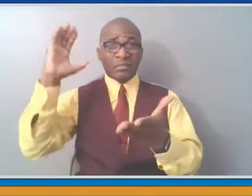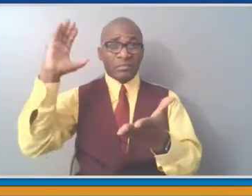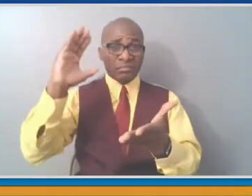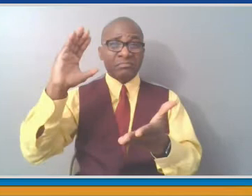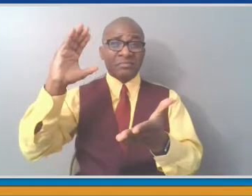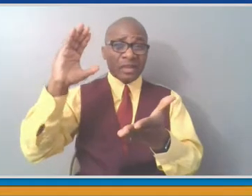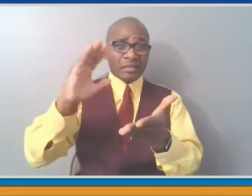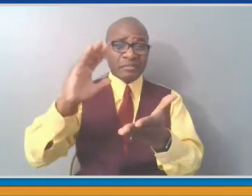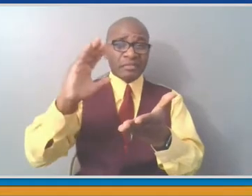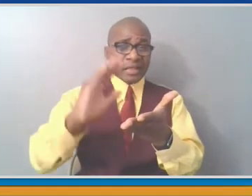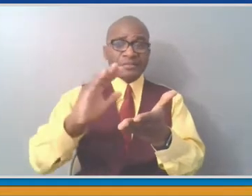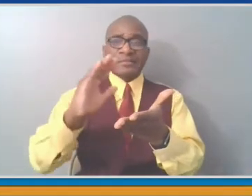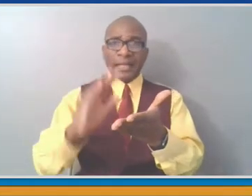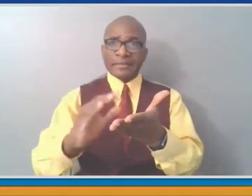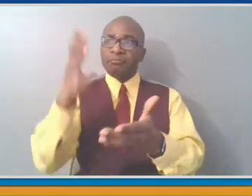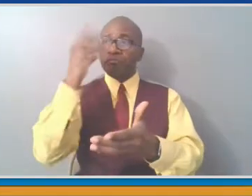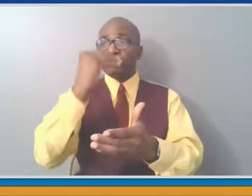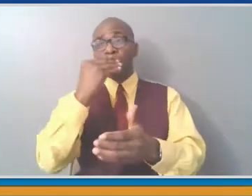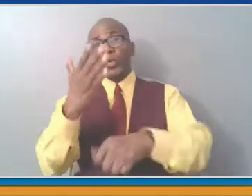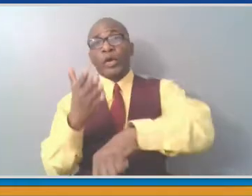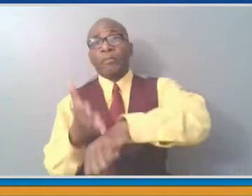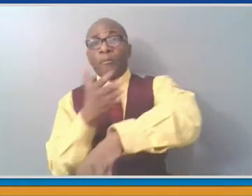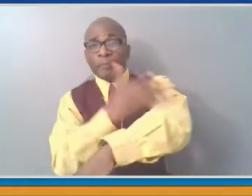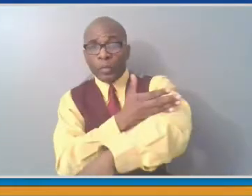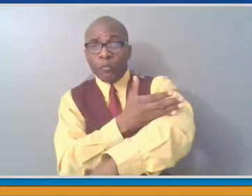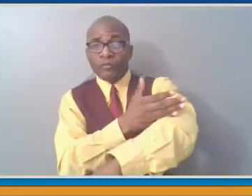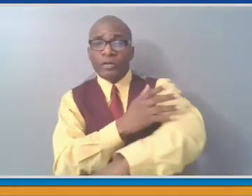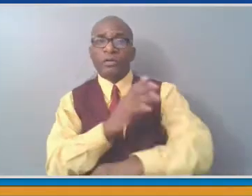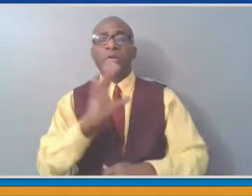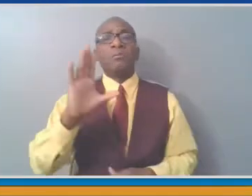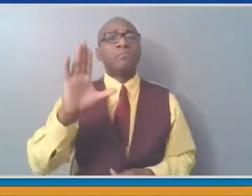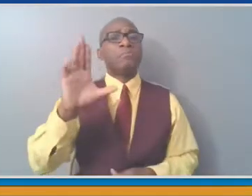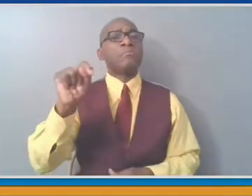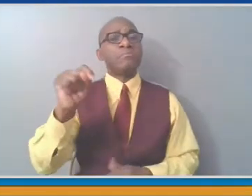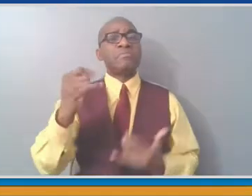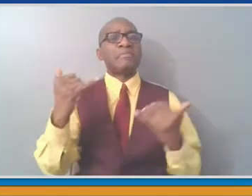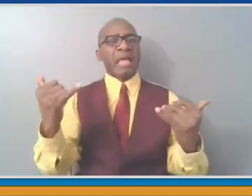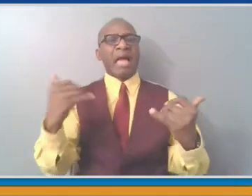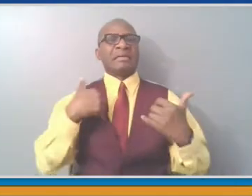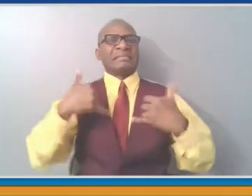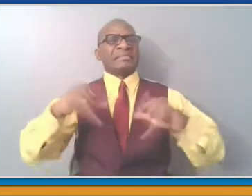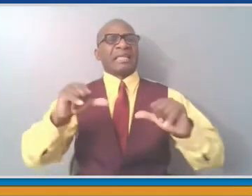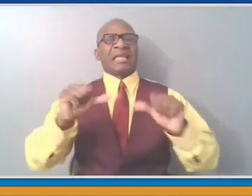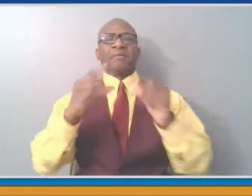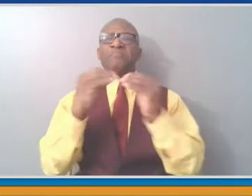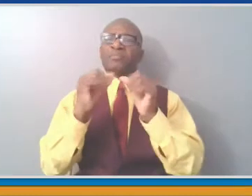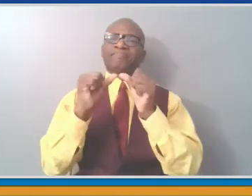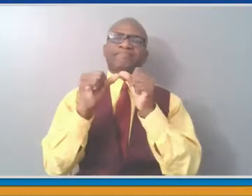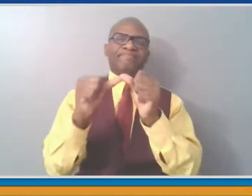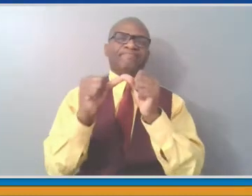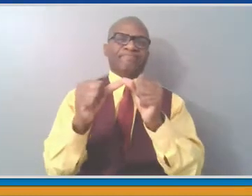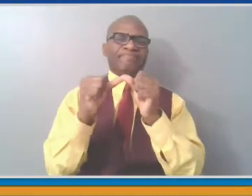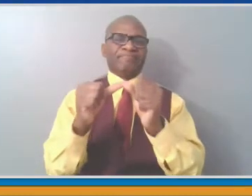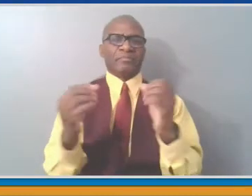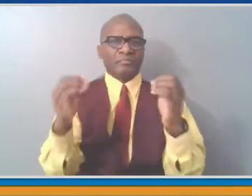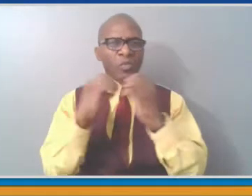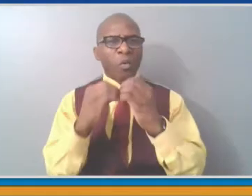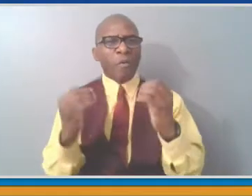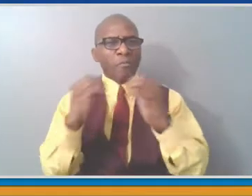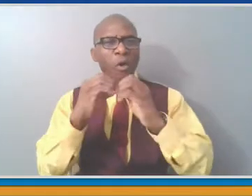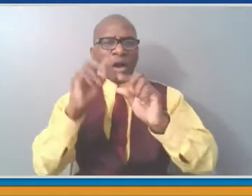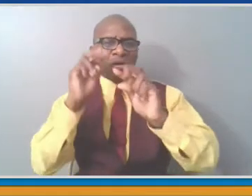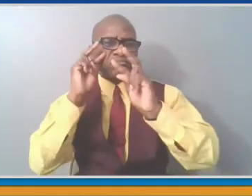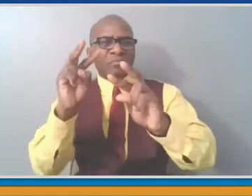pandemic. And from our standpoint, we're hopeful that the numbers continue to move in that direction. We're encouraged by the number of vaccinations that we've had in